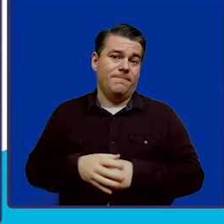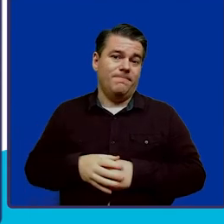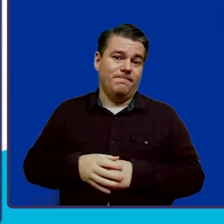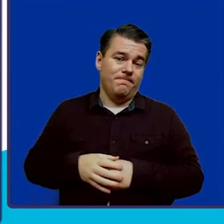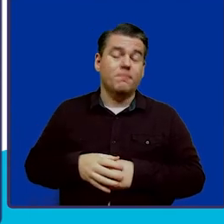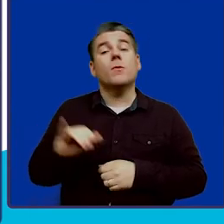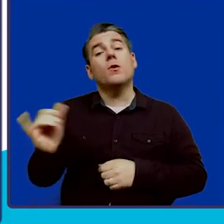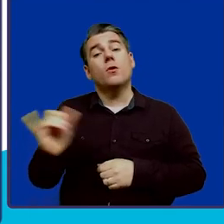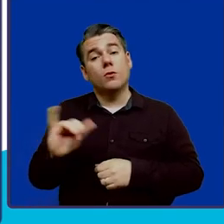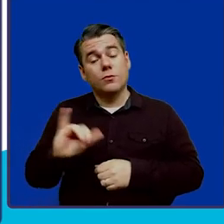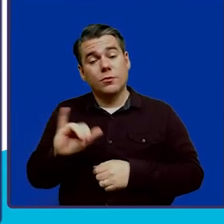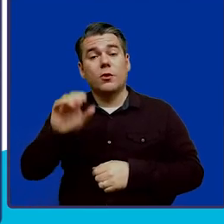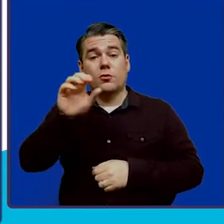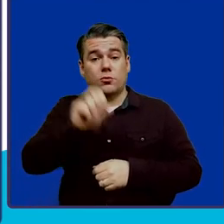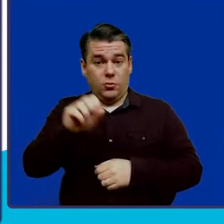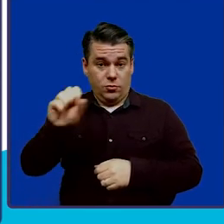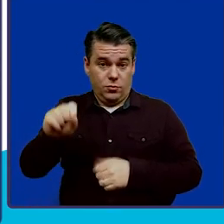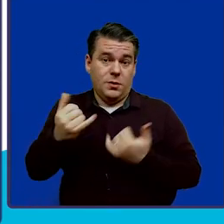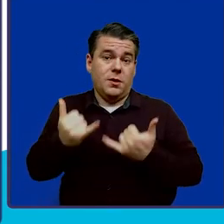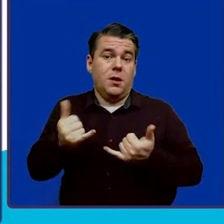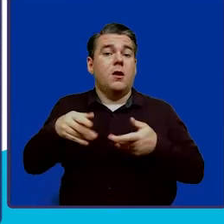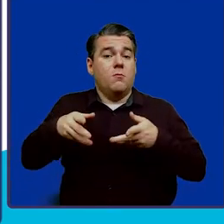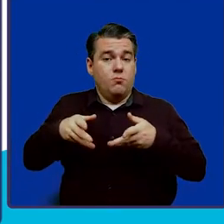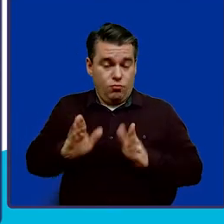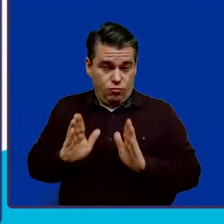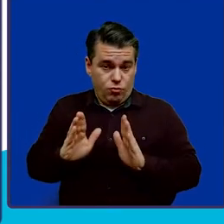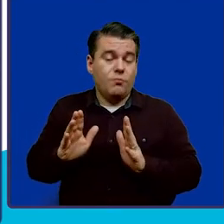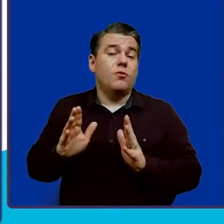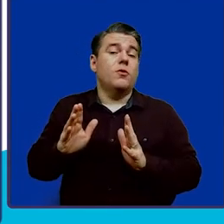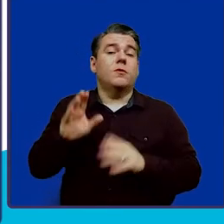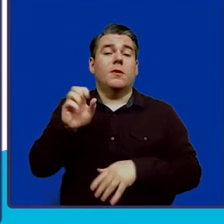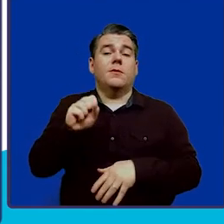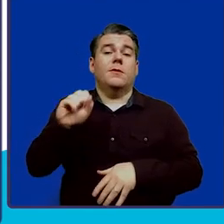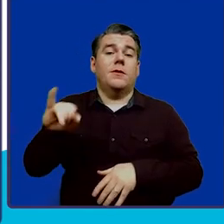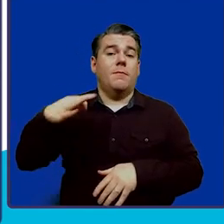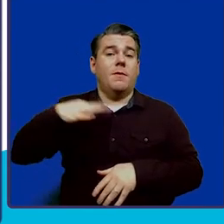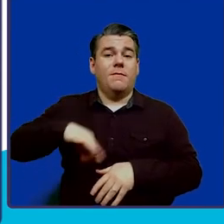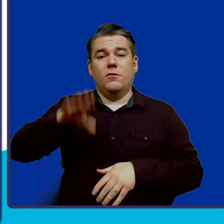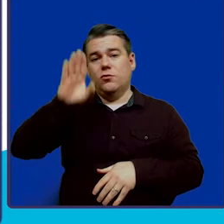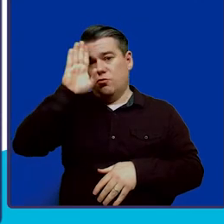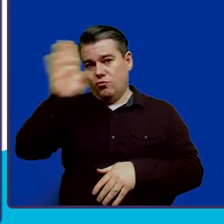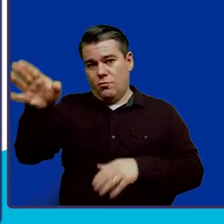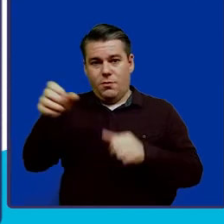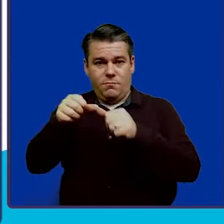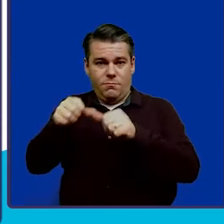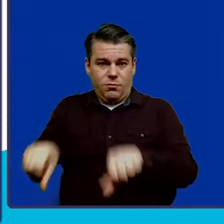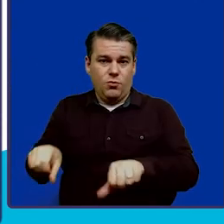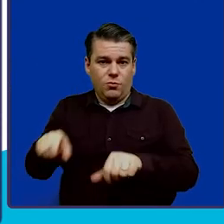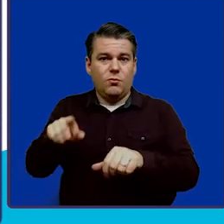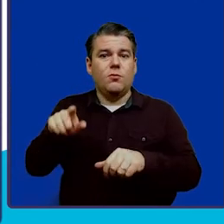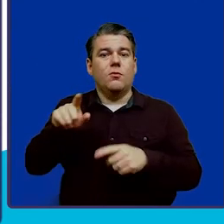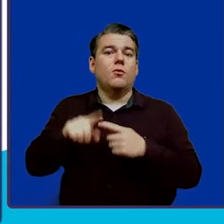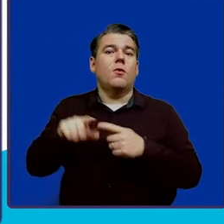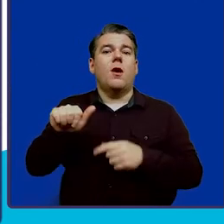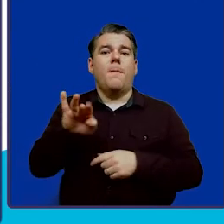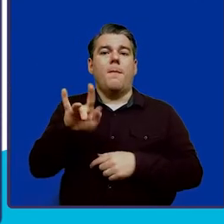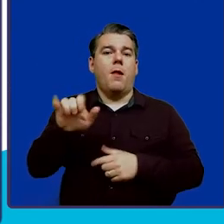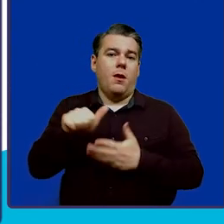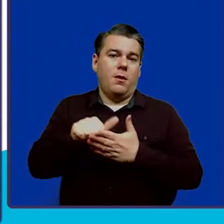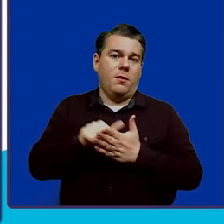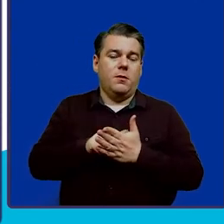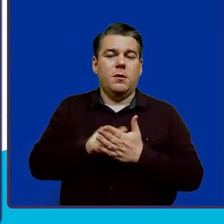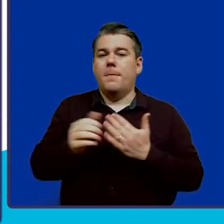Also, Social Security now permits SSI benefits to be directly deposited into an ABLE account,